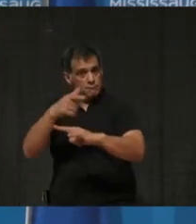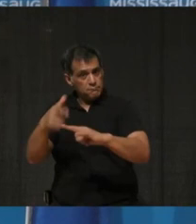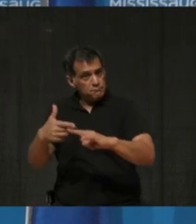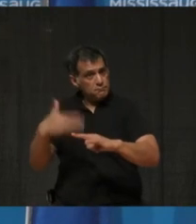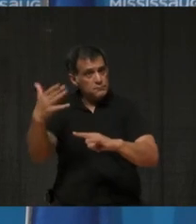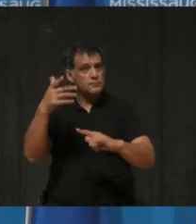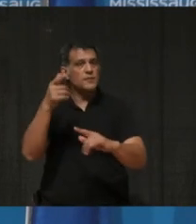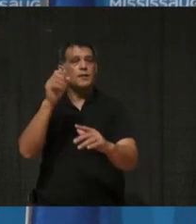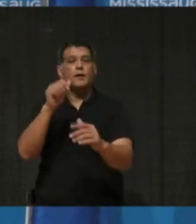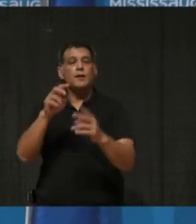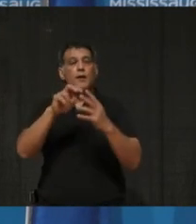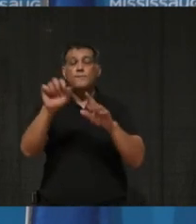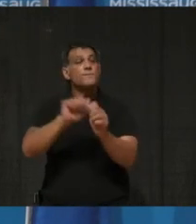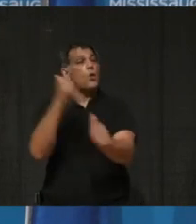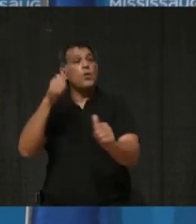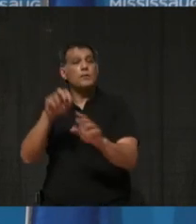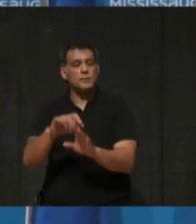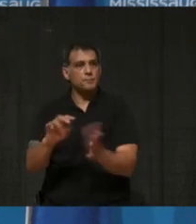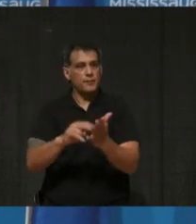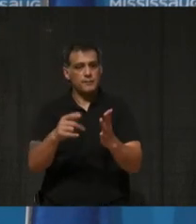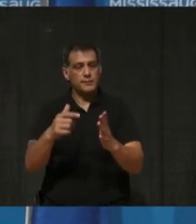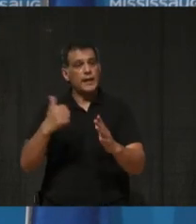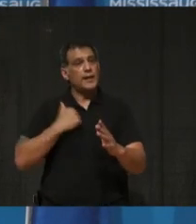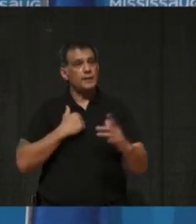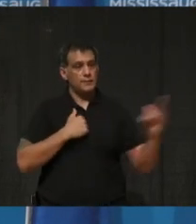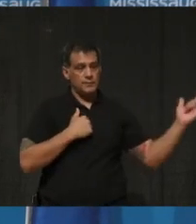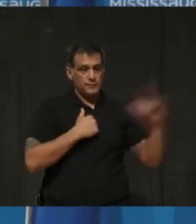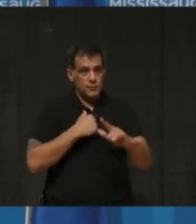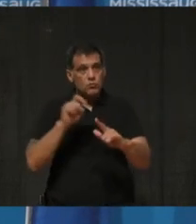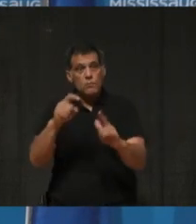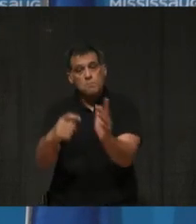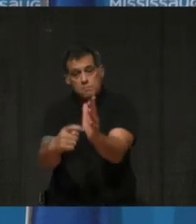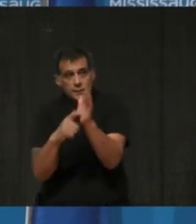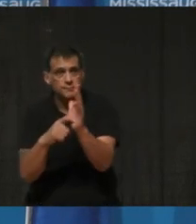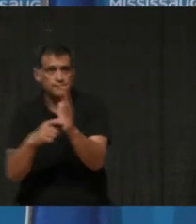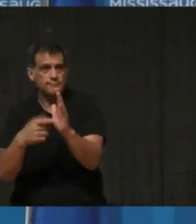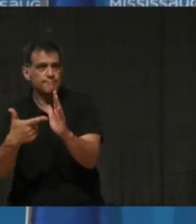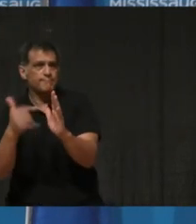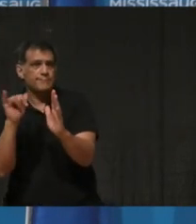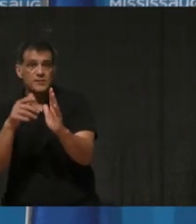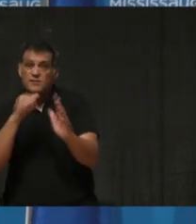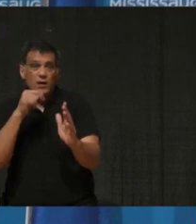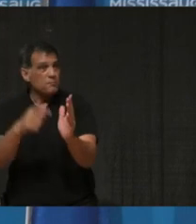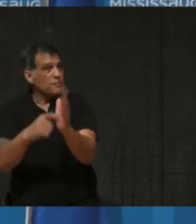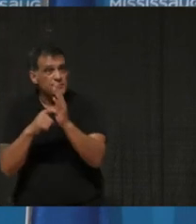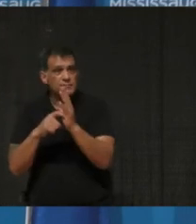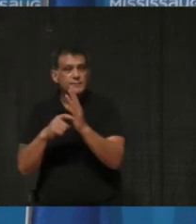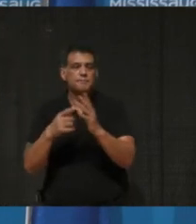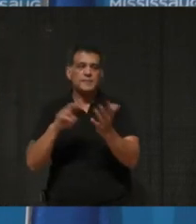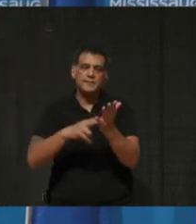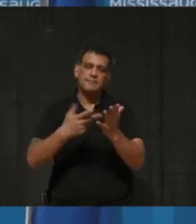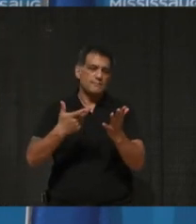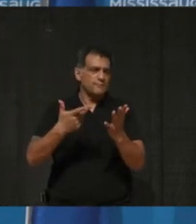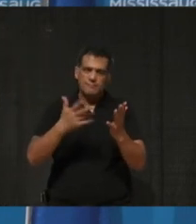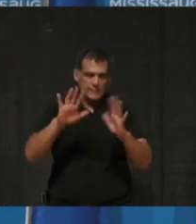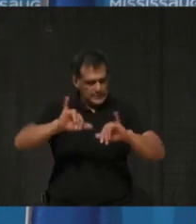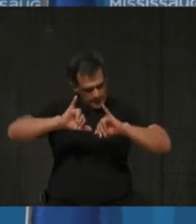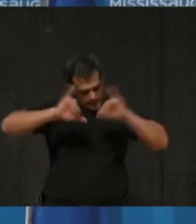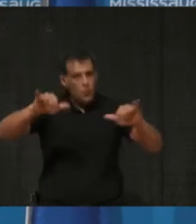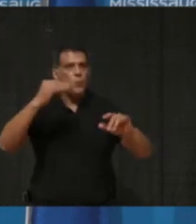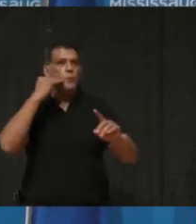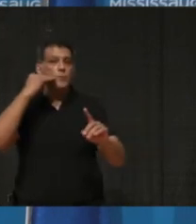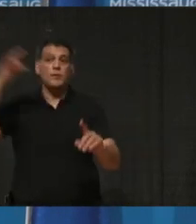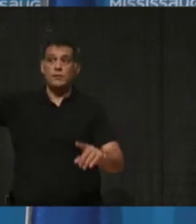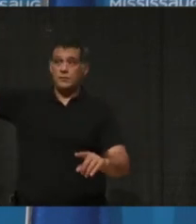reasons outside of Canada. And if you are going to travel for whatever reason outside of Canada, when you return by air, there is a